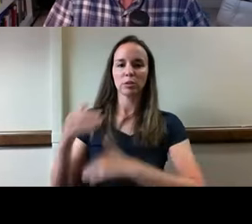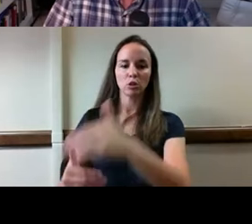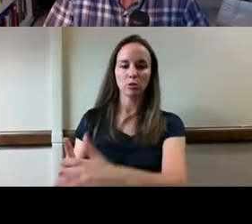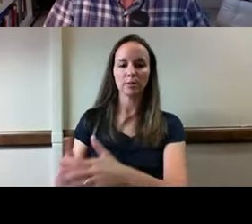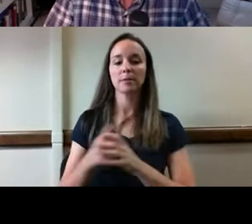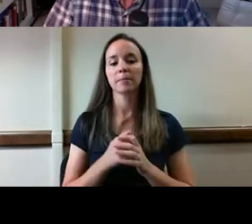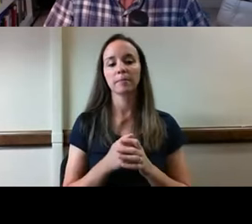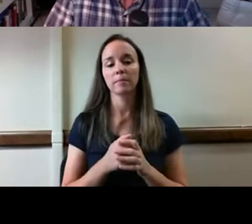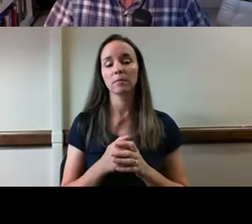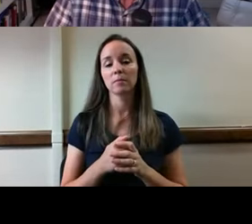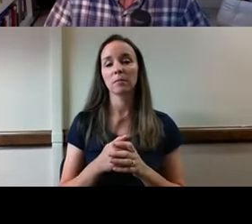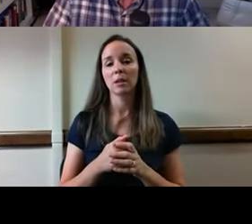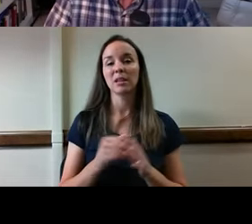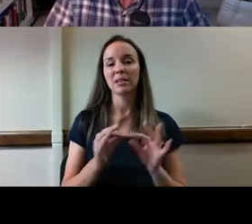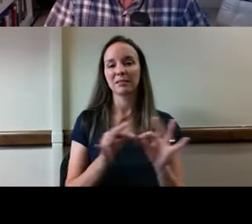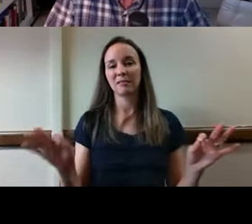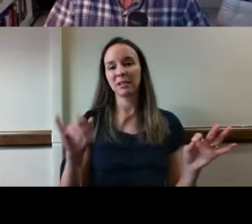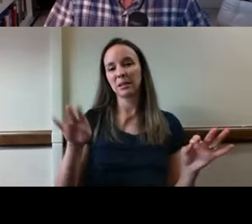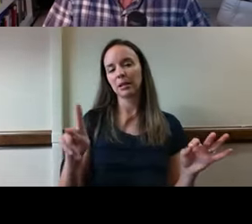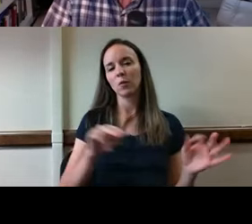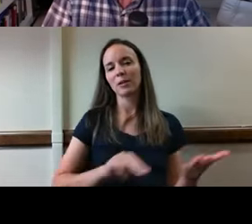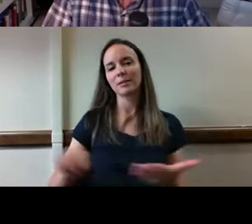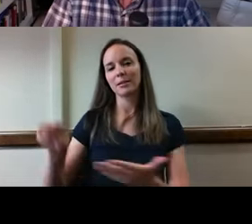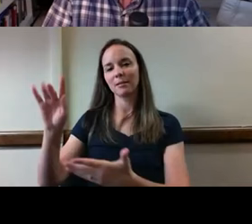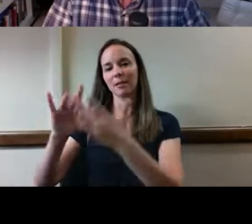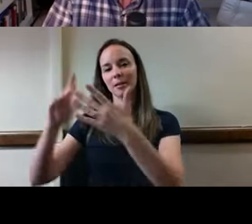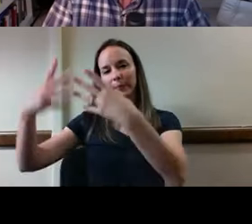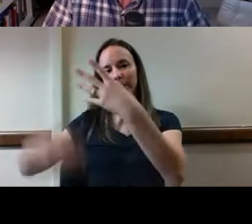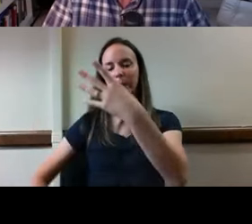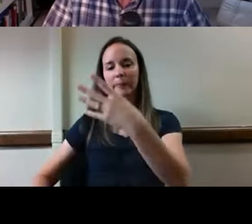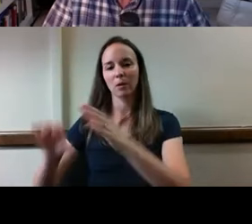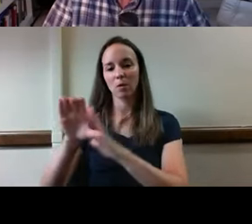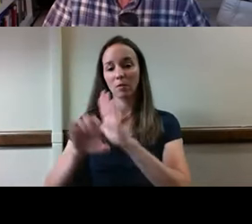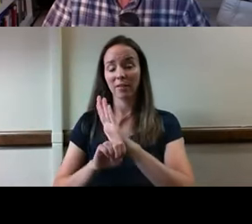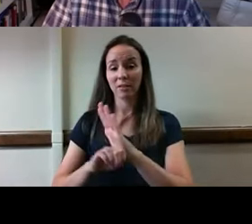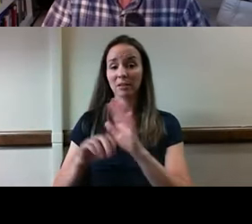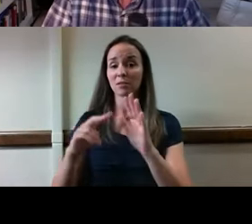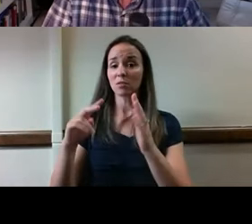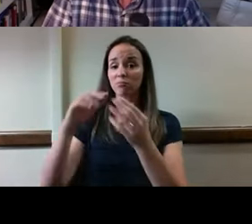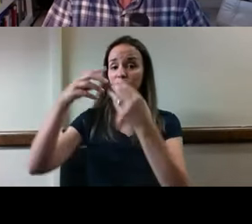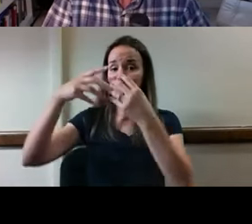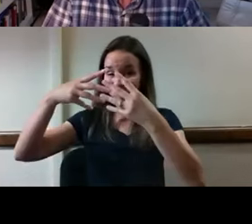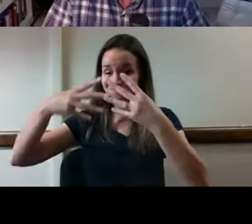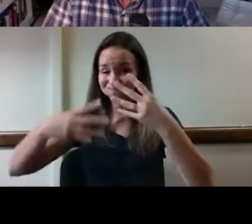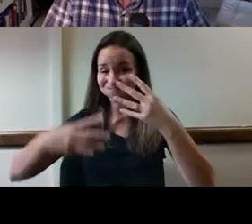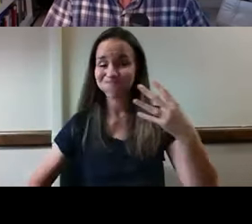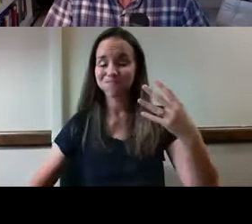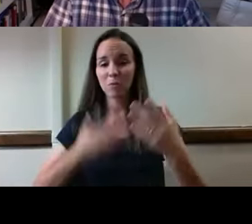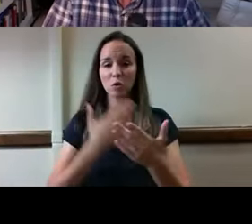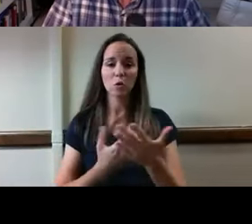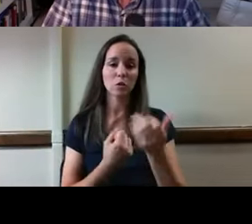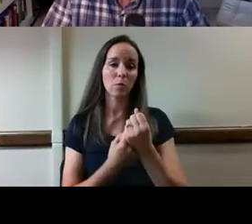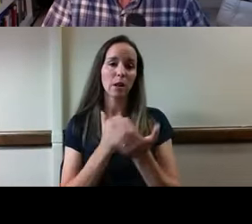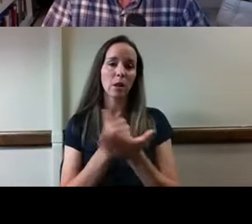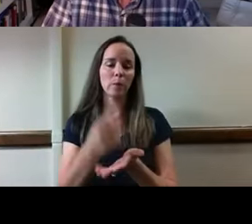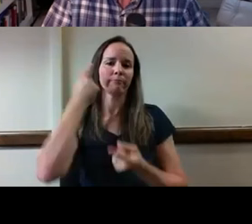ethics online that you're welcome to pull up and take a look at. As I said before, it's quite thorough and is a great support for helping you think